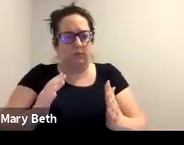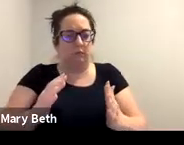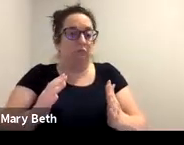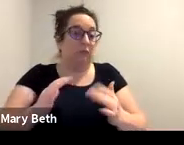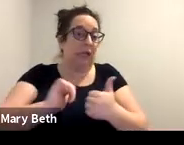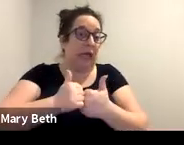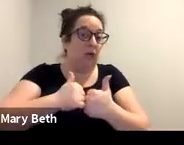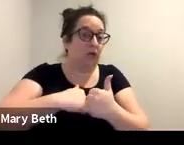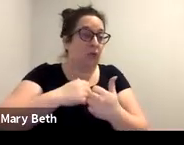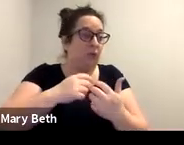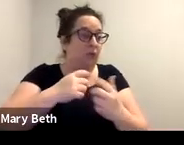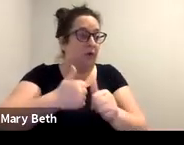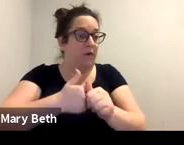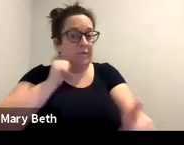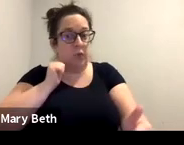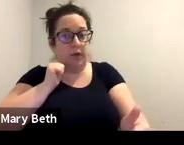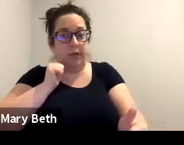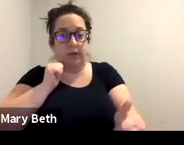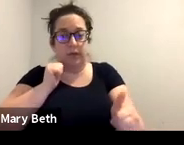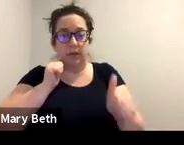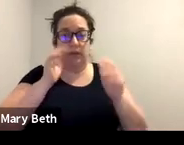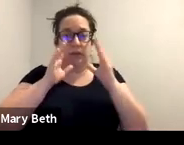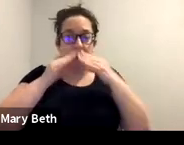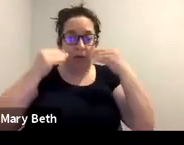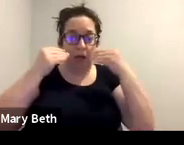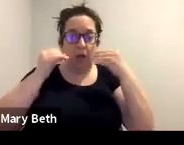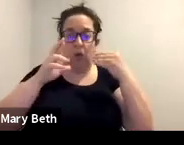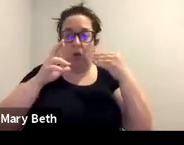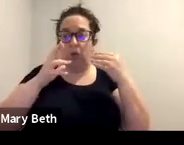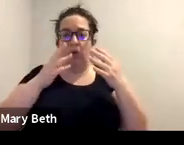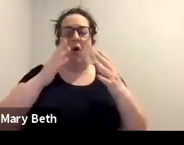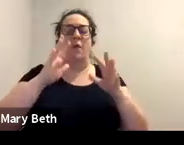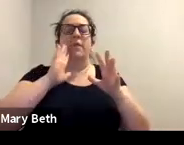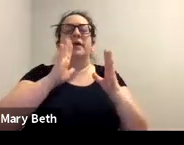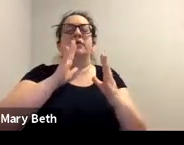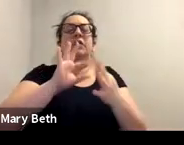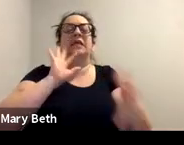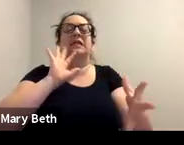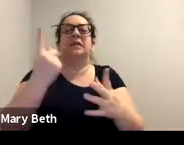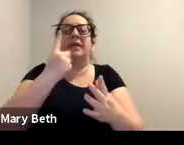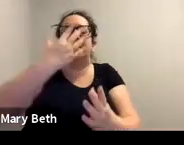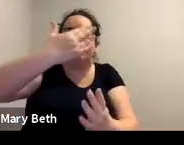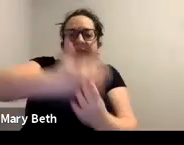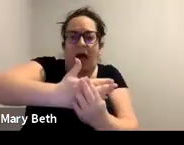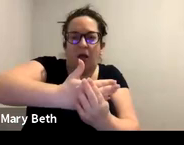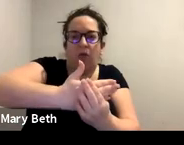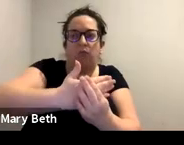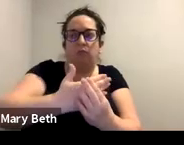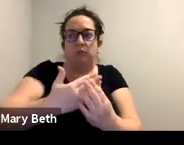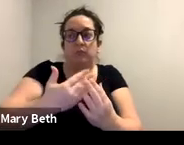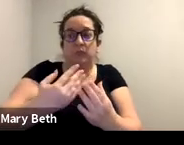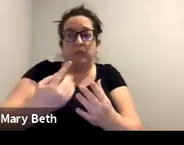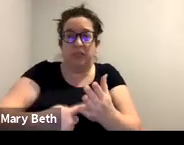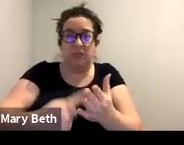releasing somebody's file or, you know, sometimes clients want that, once their files released, that writing a letter is really the best thing that we can do,